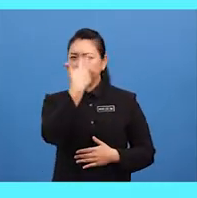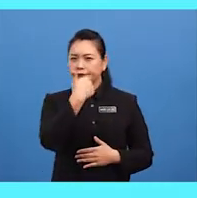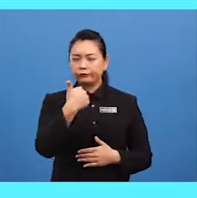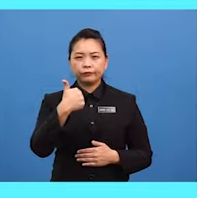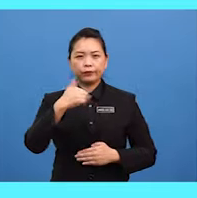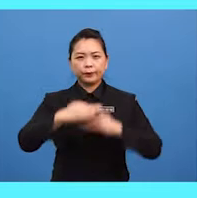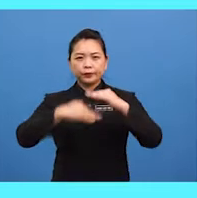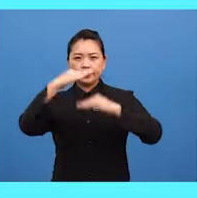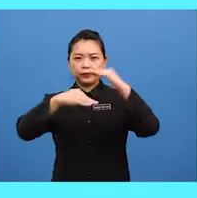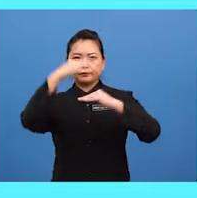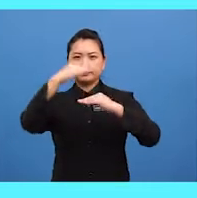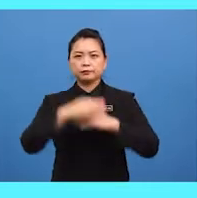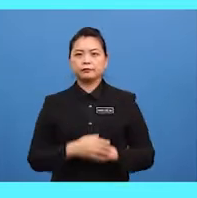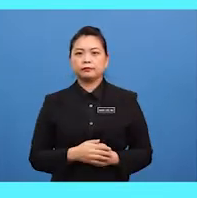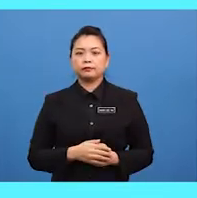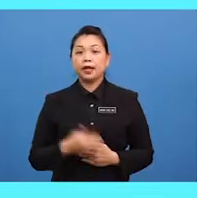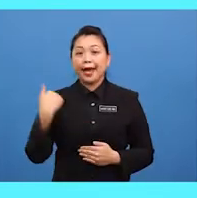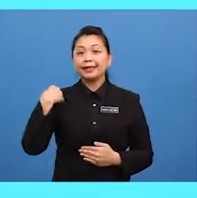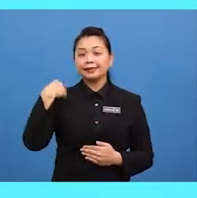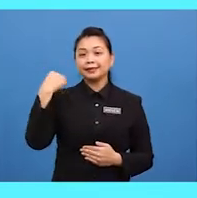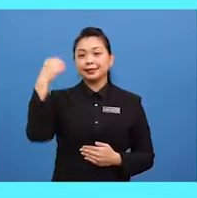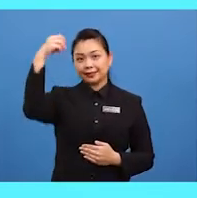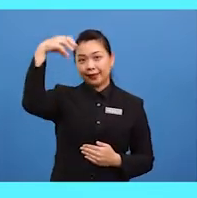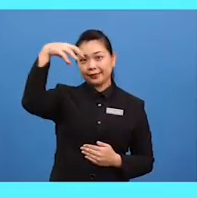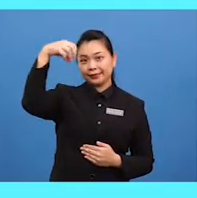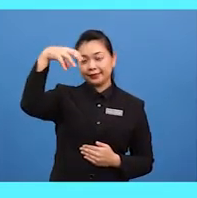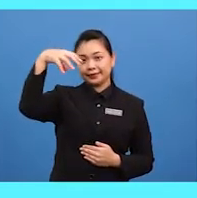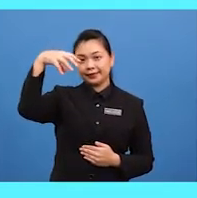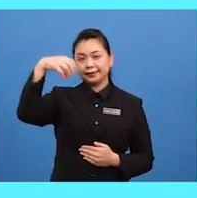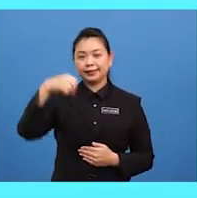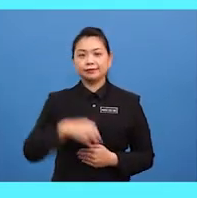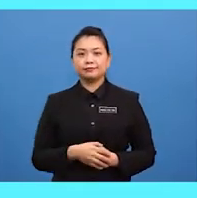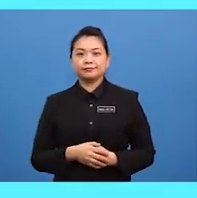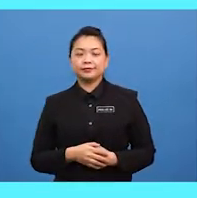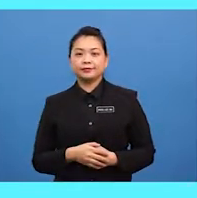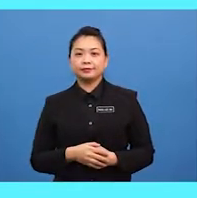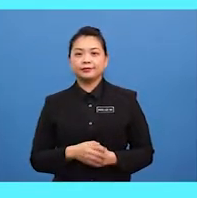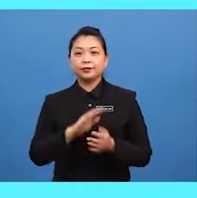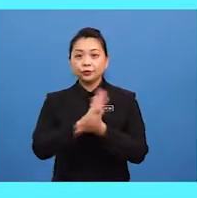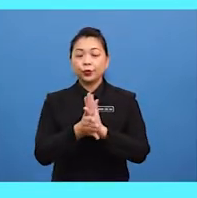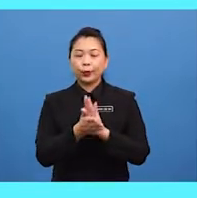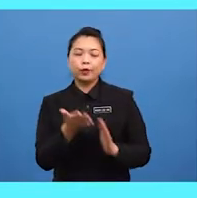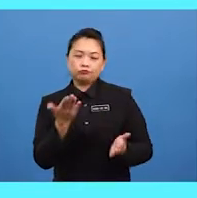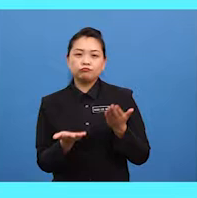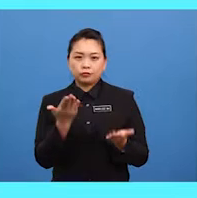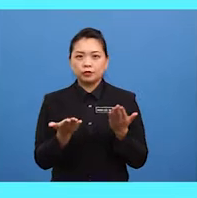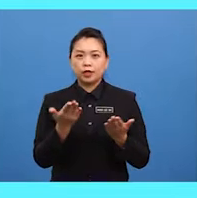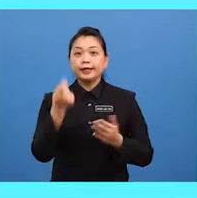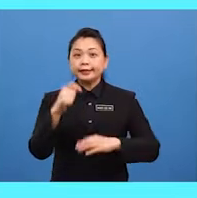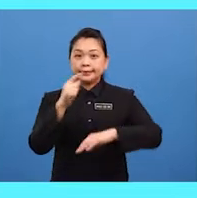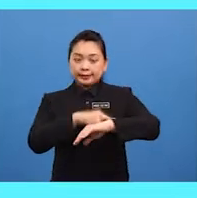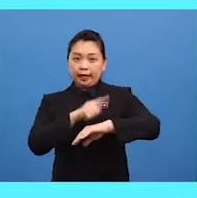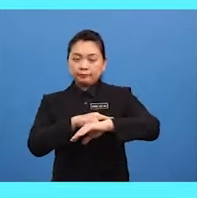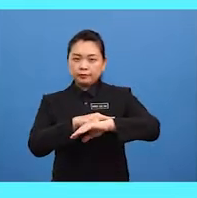building there's a chandelier in it it's switched on so most probably the